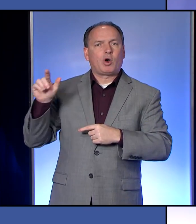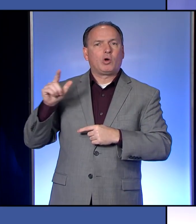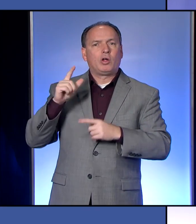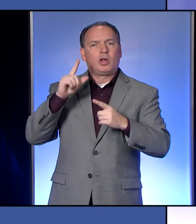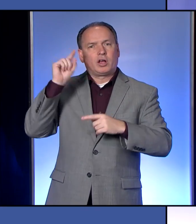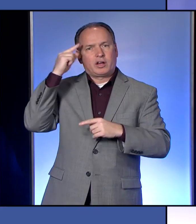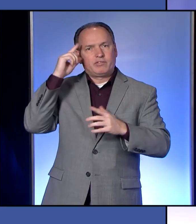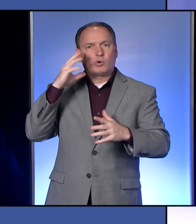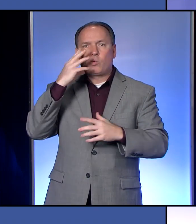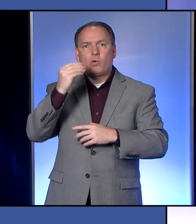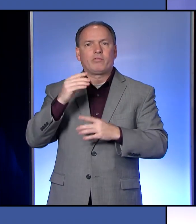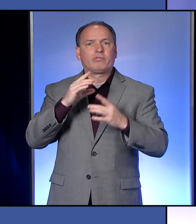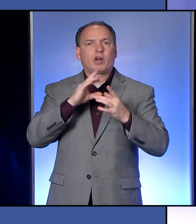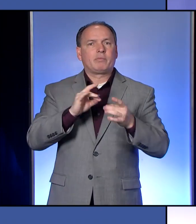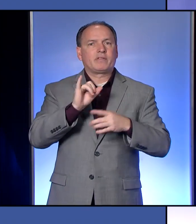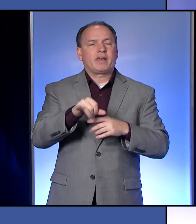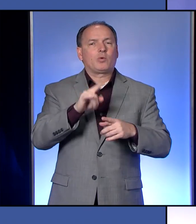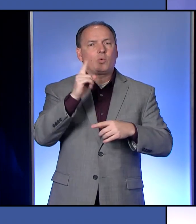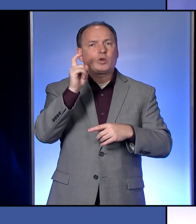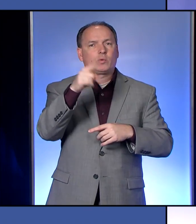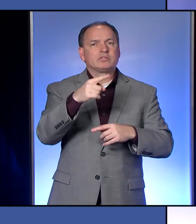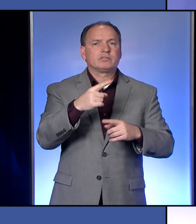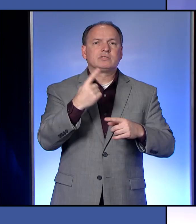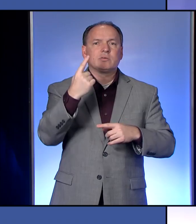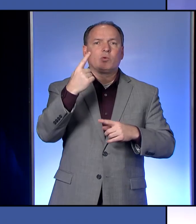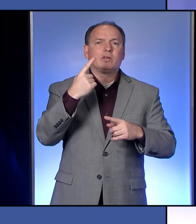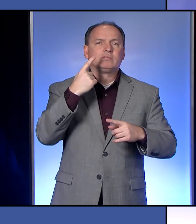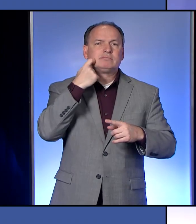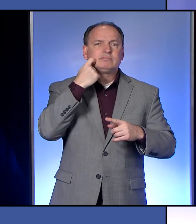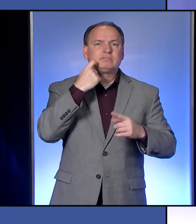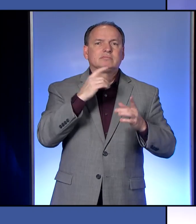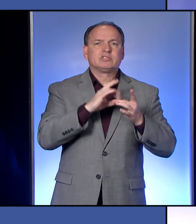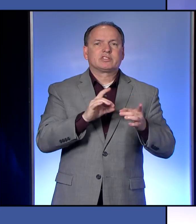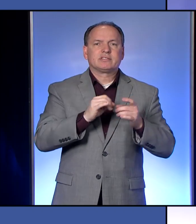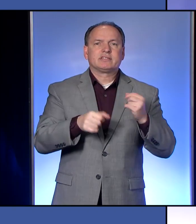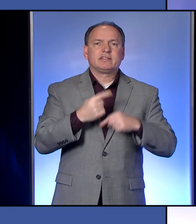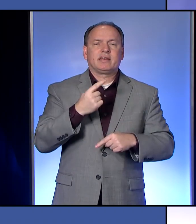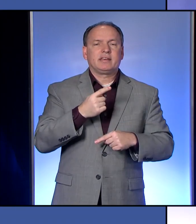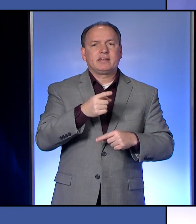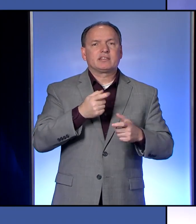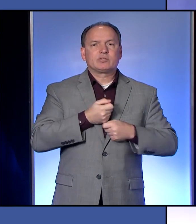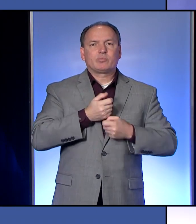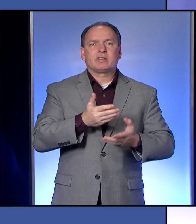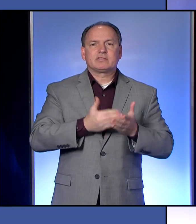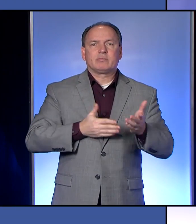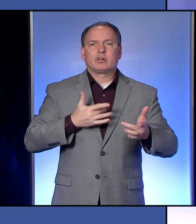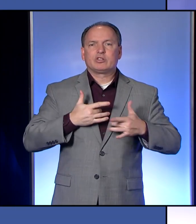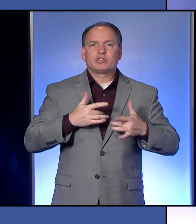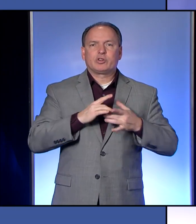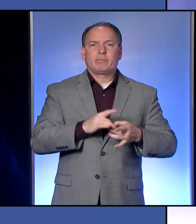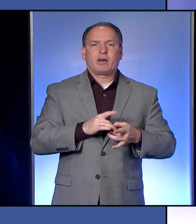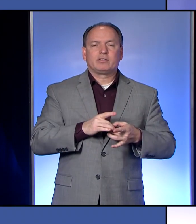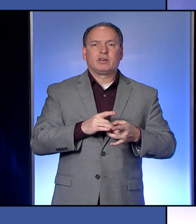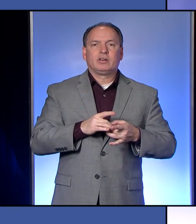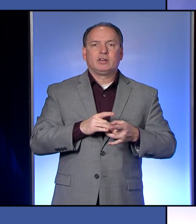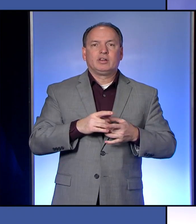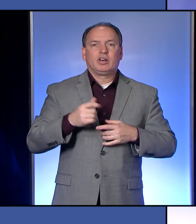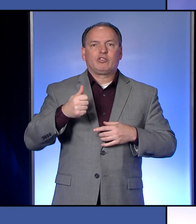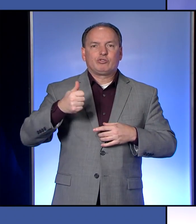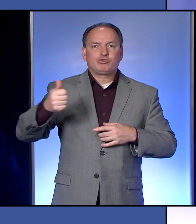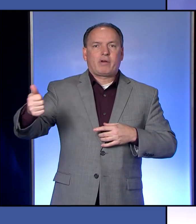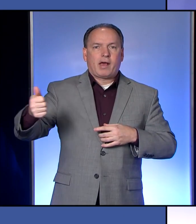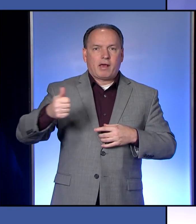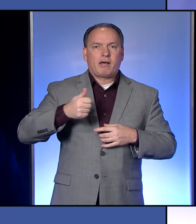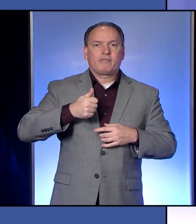on that, was posed a question, I think, by one of my colleagues on that earlier today. And he expressed some concern about the travel that